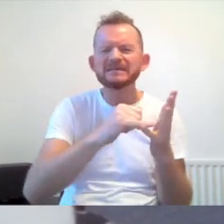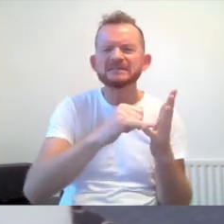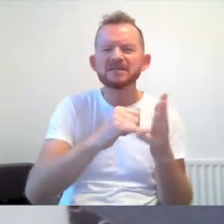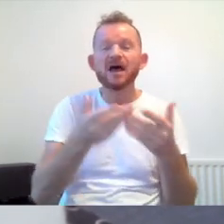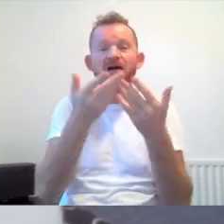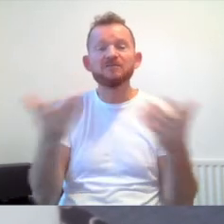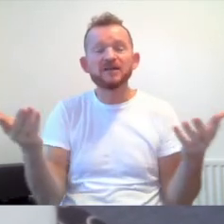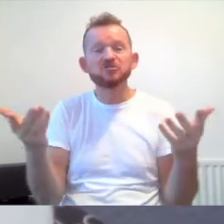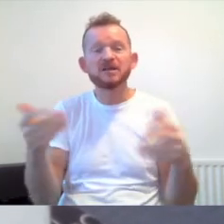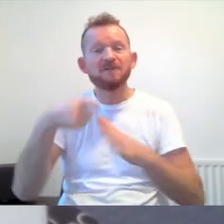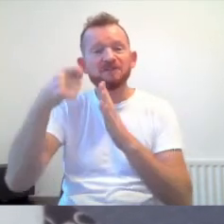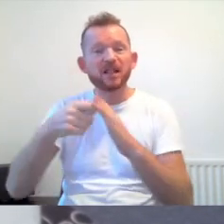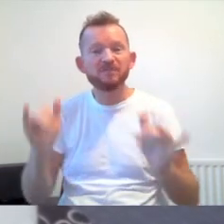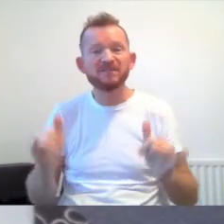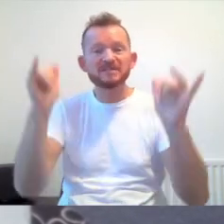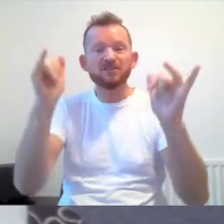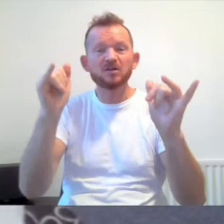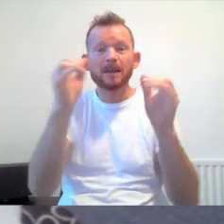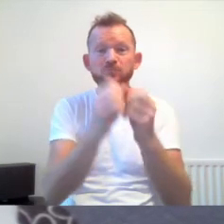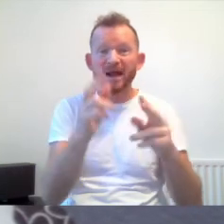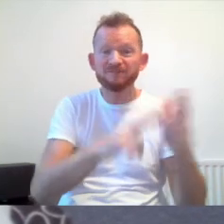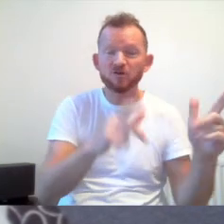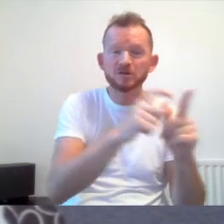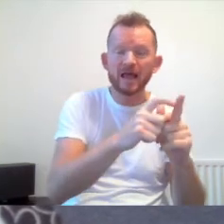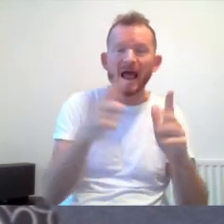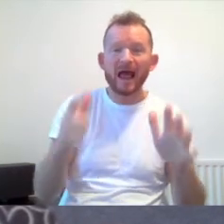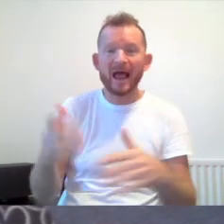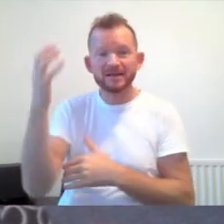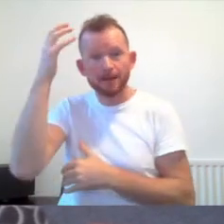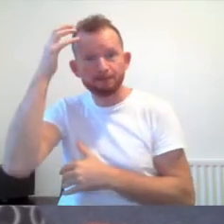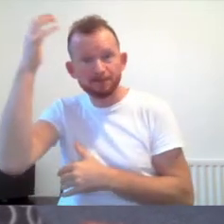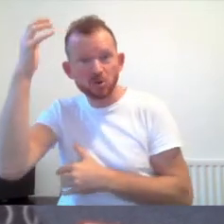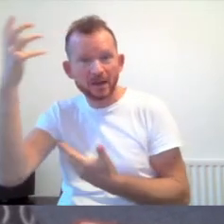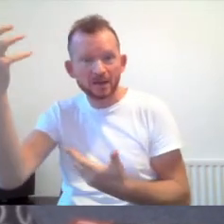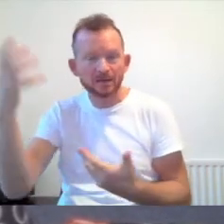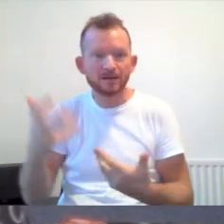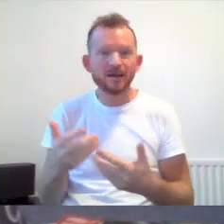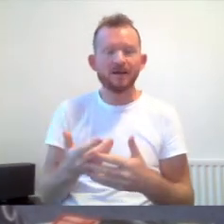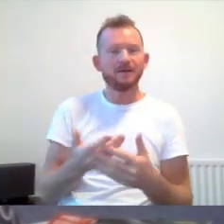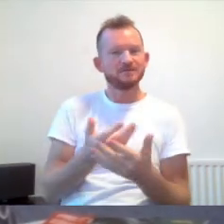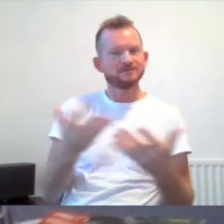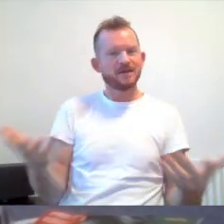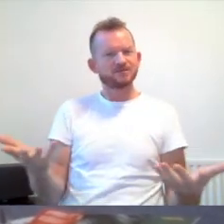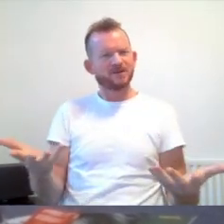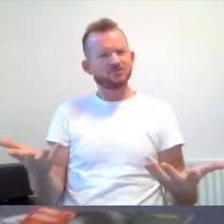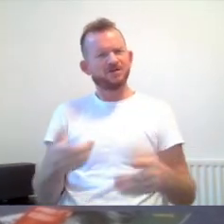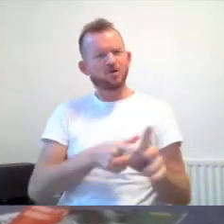in Bradford and Munich. It was an expression of the young people's experiences and aspirations.